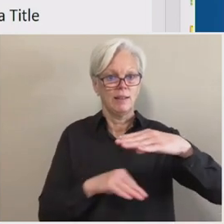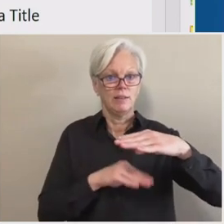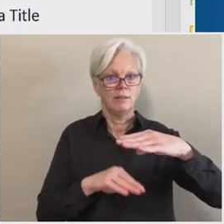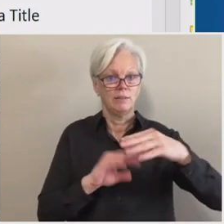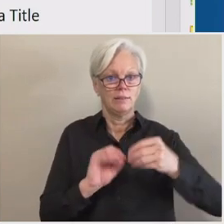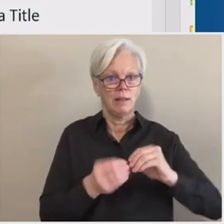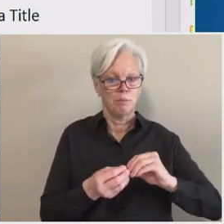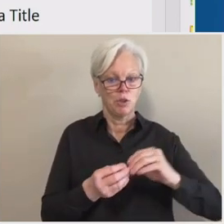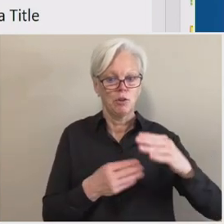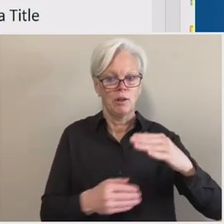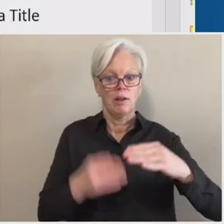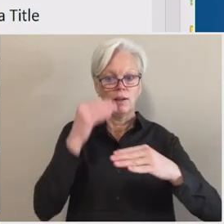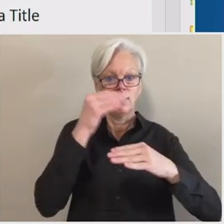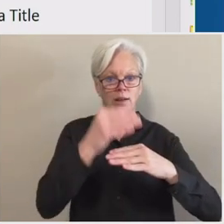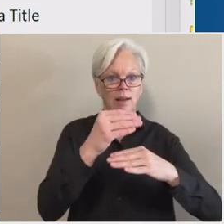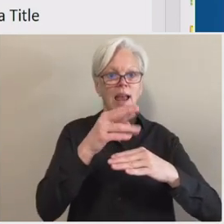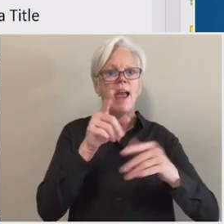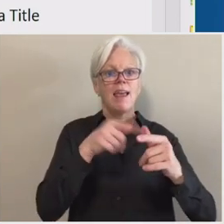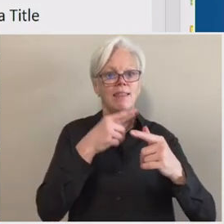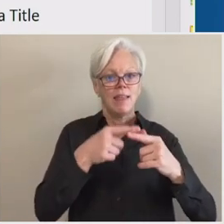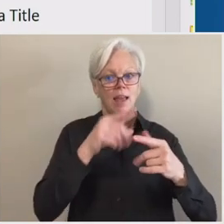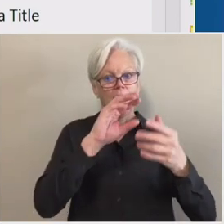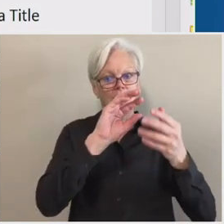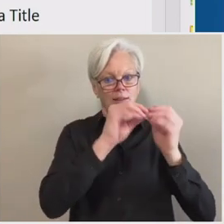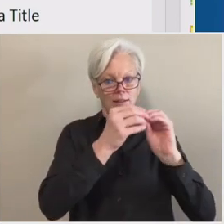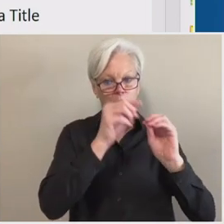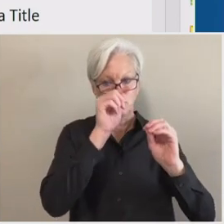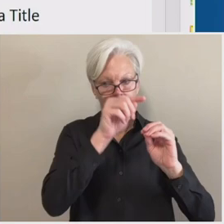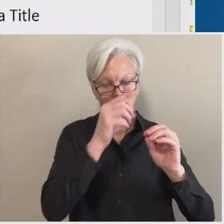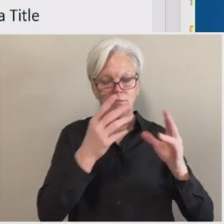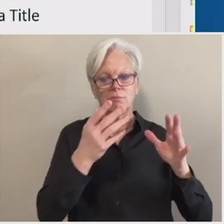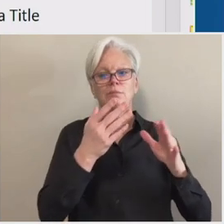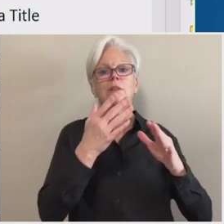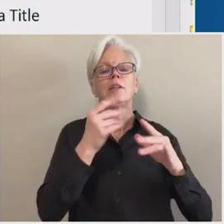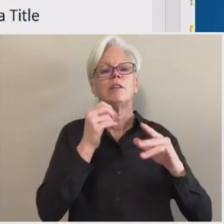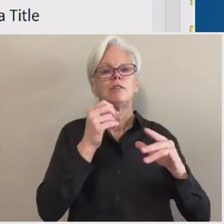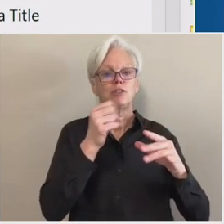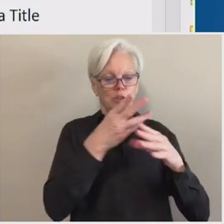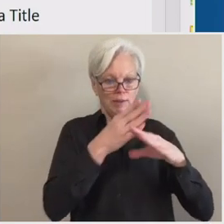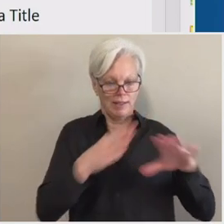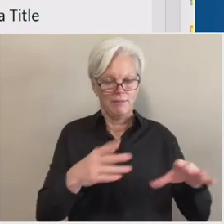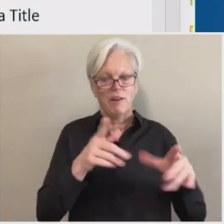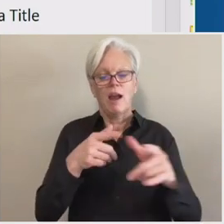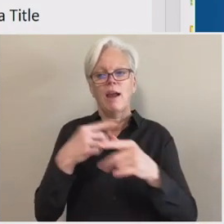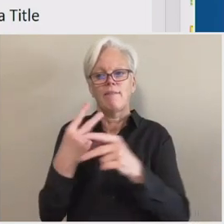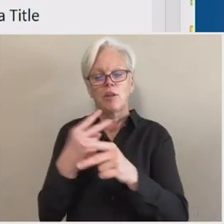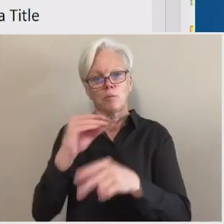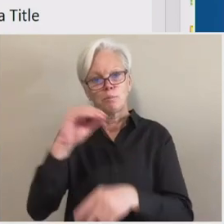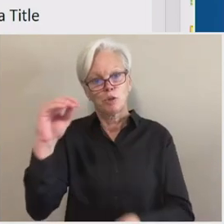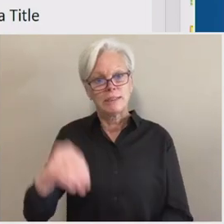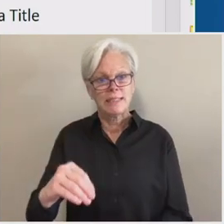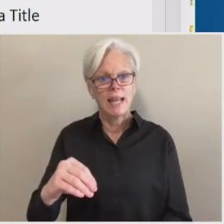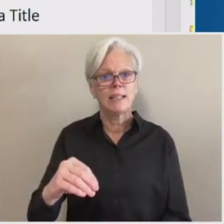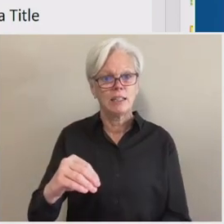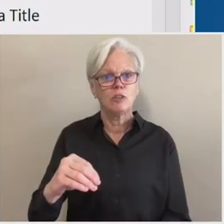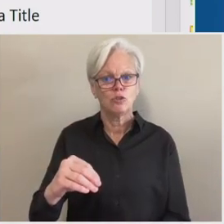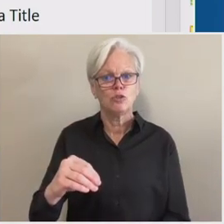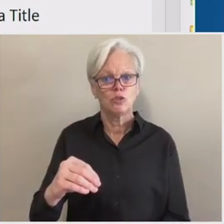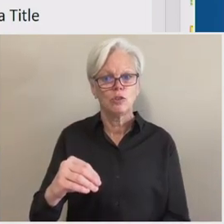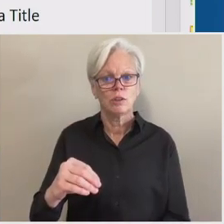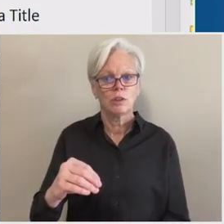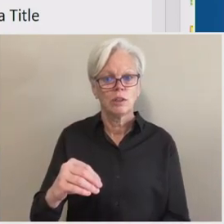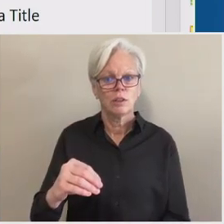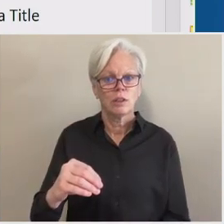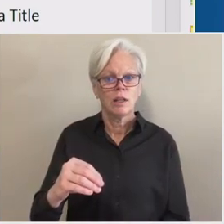comprises the numerator of the, of the calculation. And that yields a percentage, um, that, that goes out to a one decimal